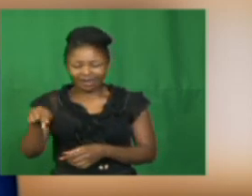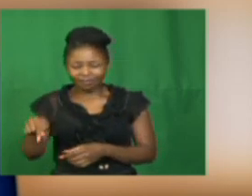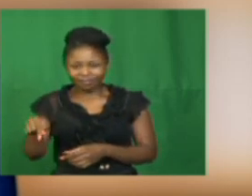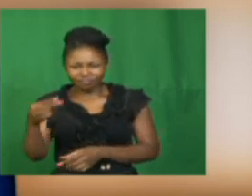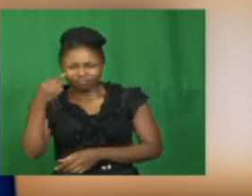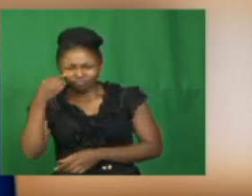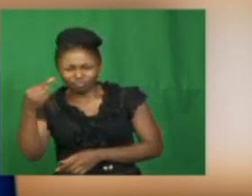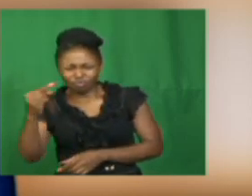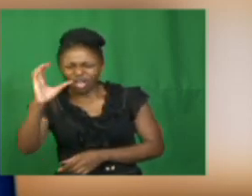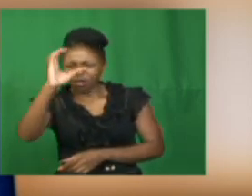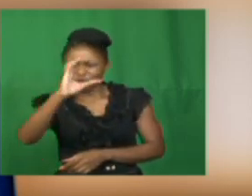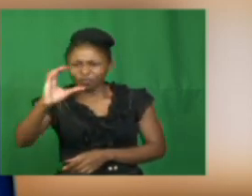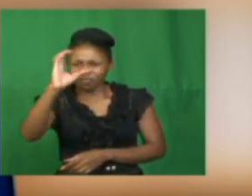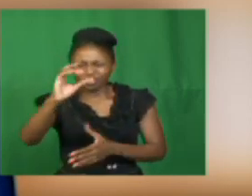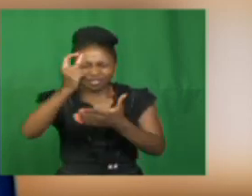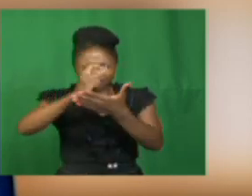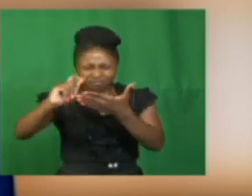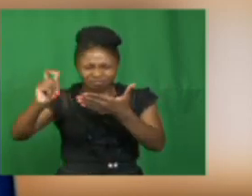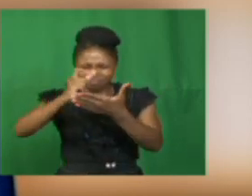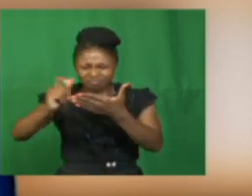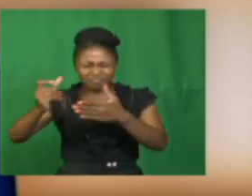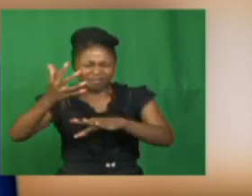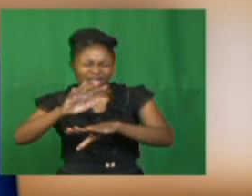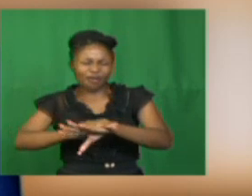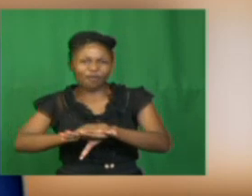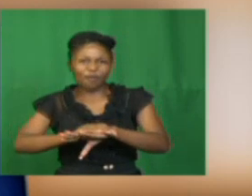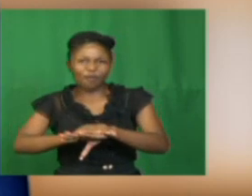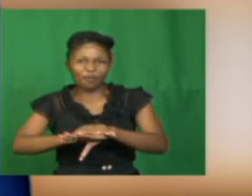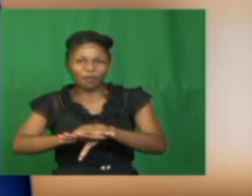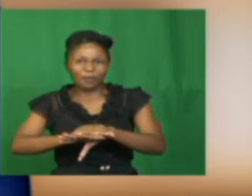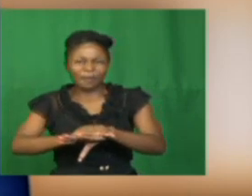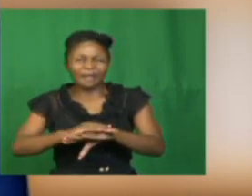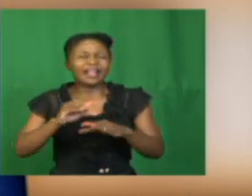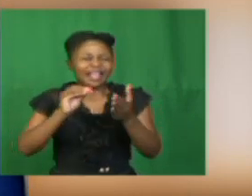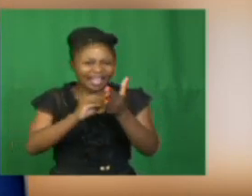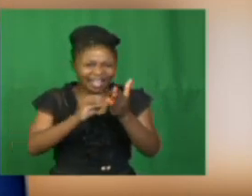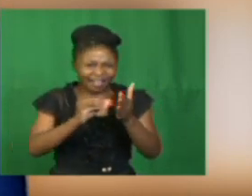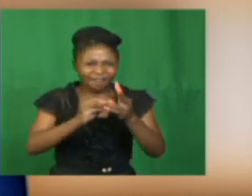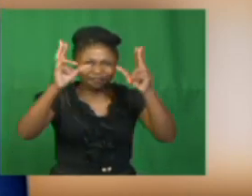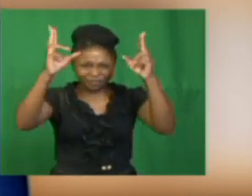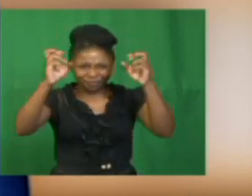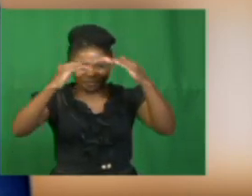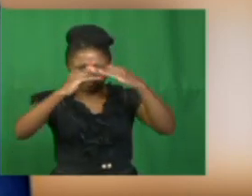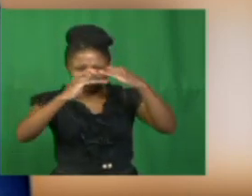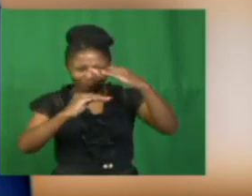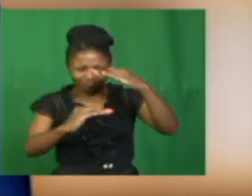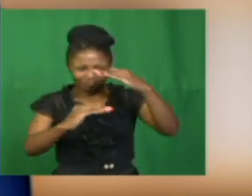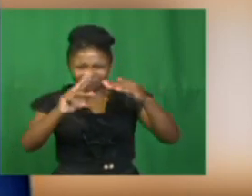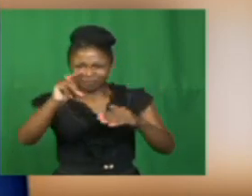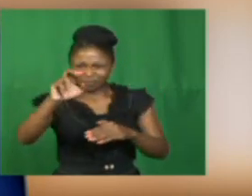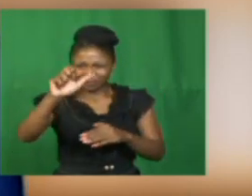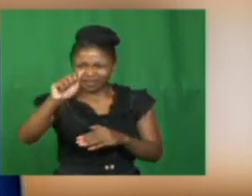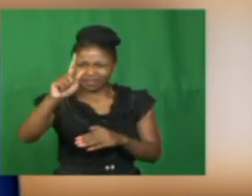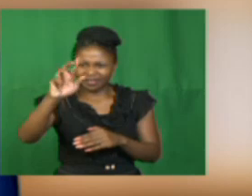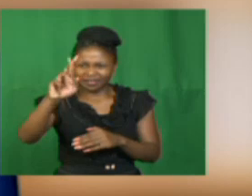is creative continuous writing, under the subtopic, the narrative. Let us start